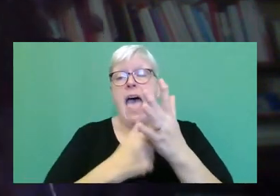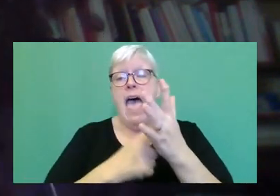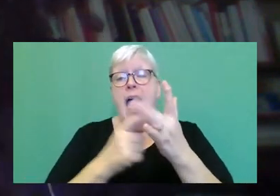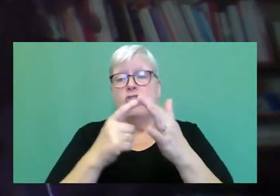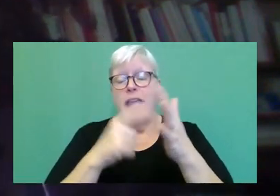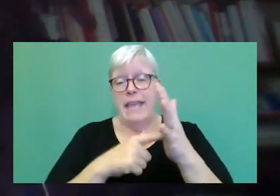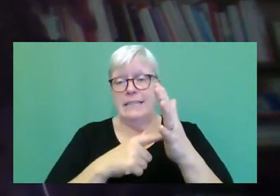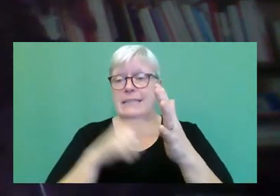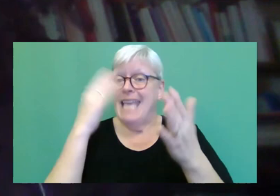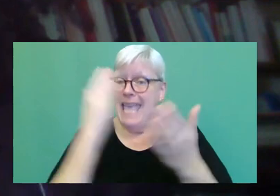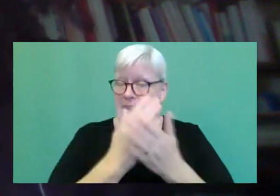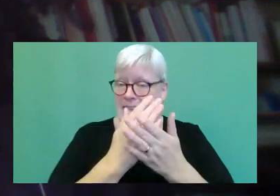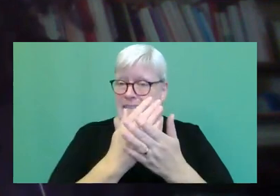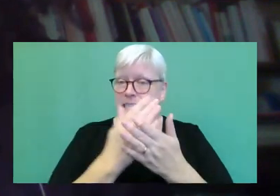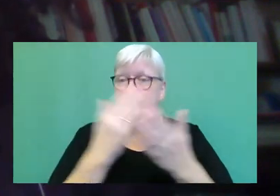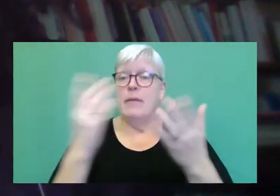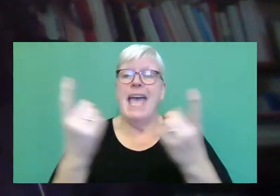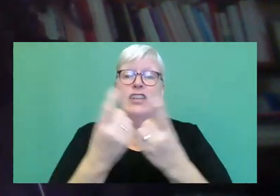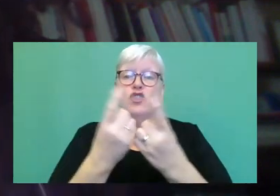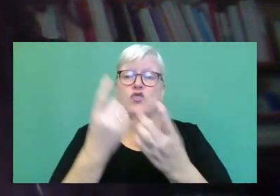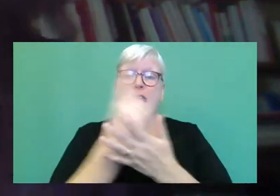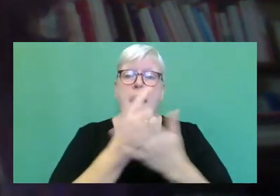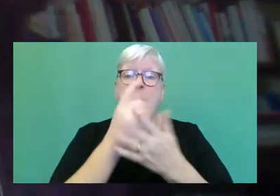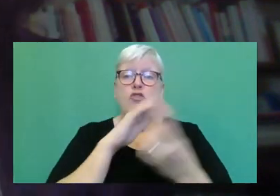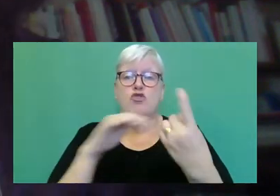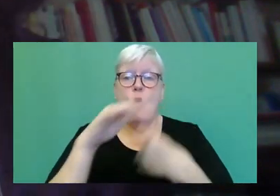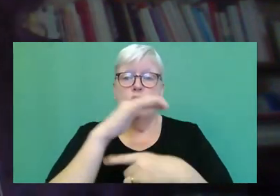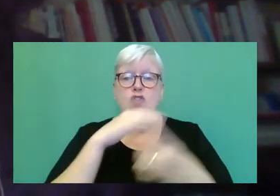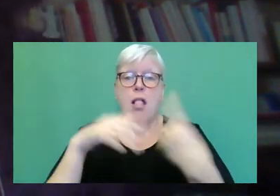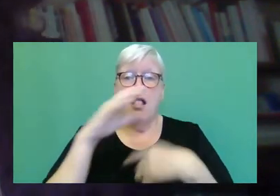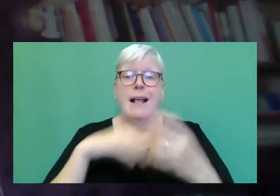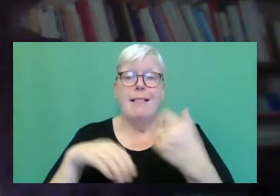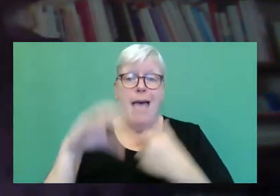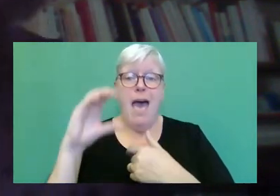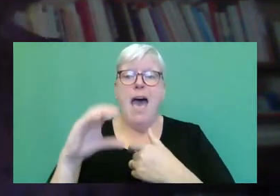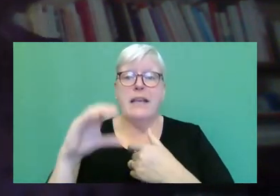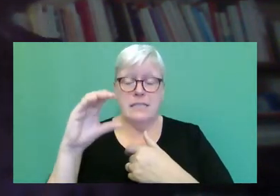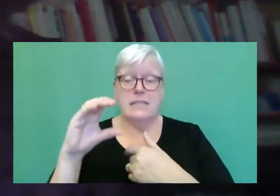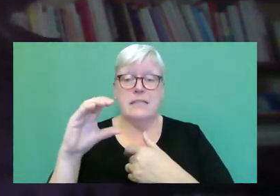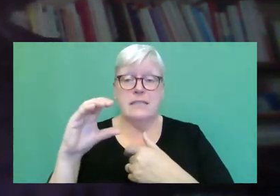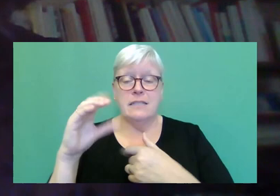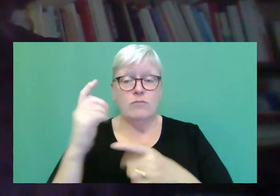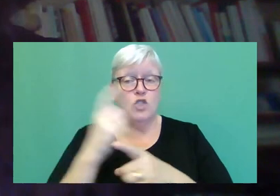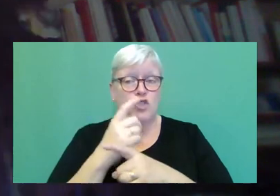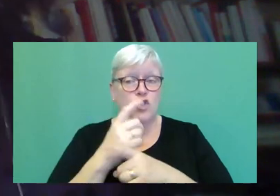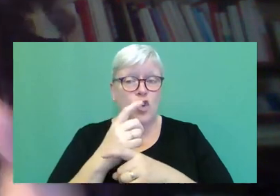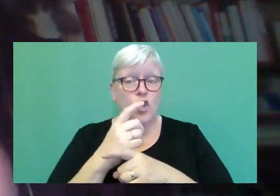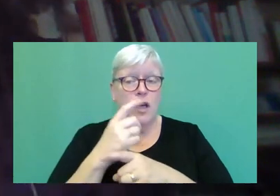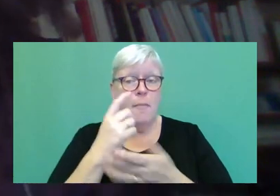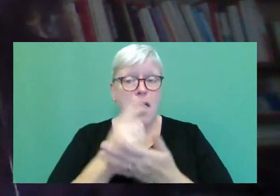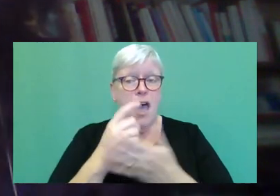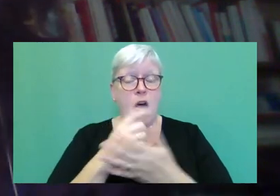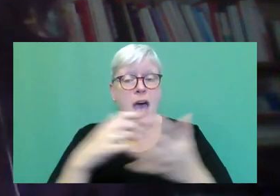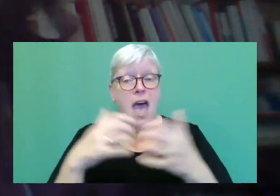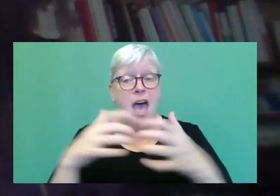around social class in there. And I just wondered, you know, if you could talk a little bit about how you think the narrative